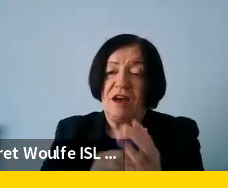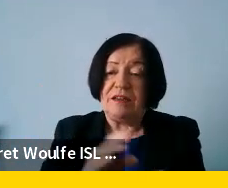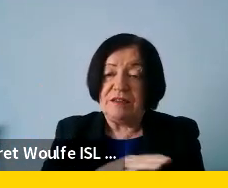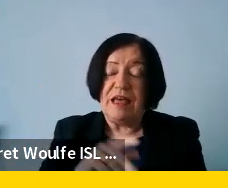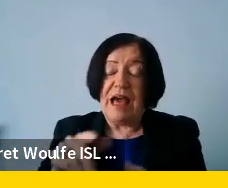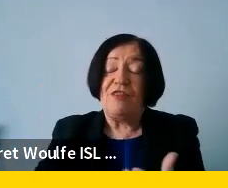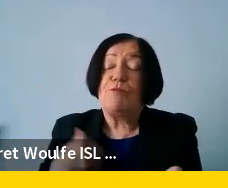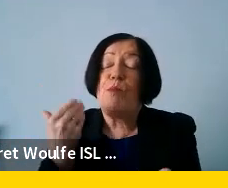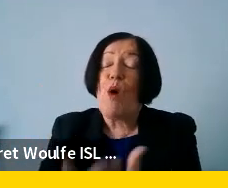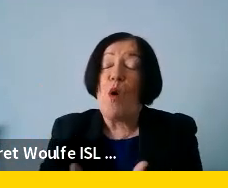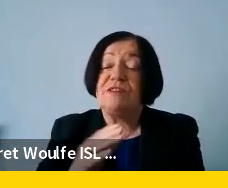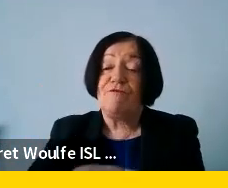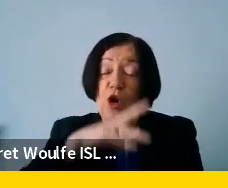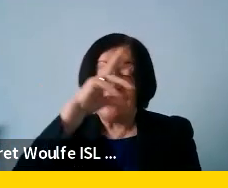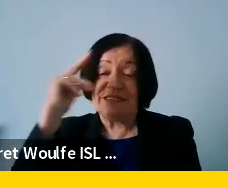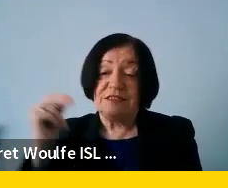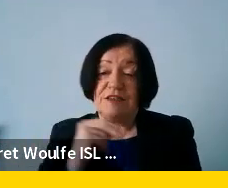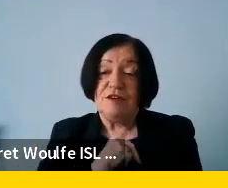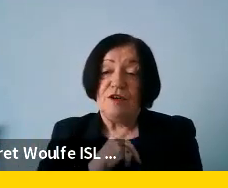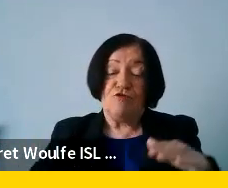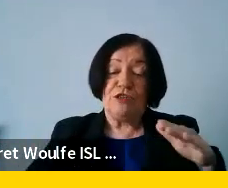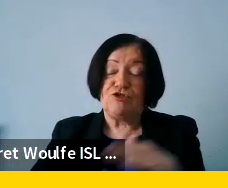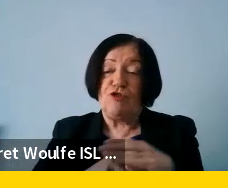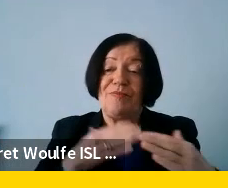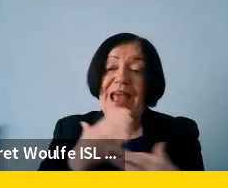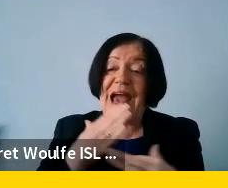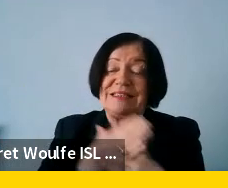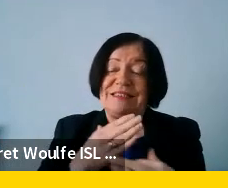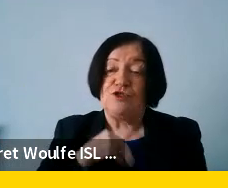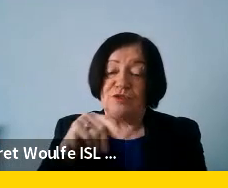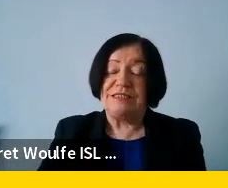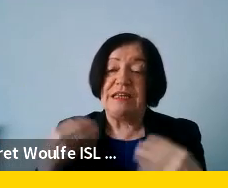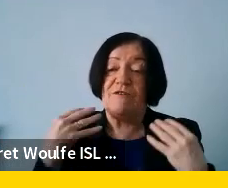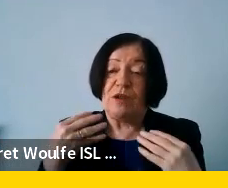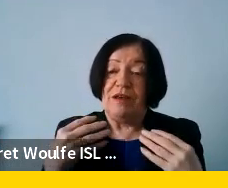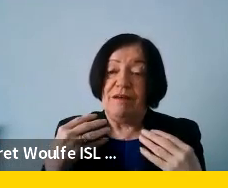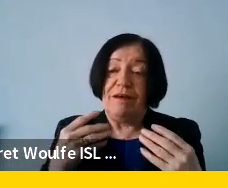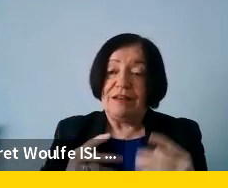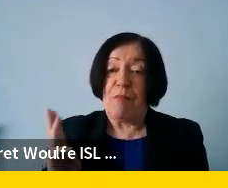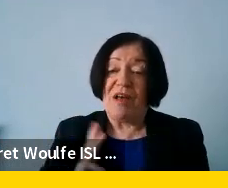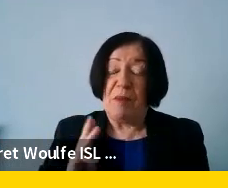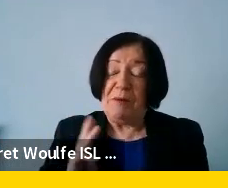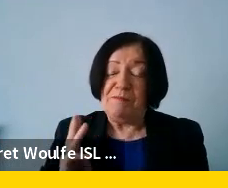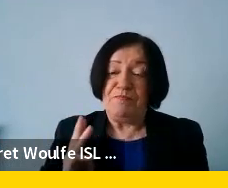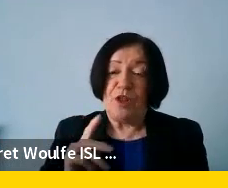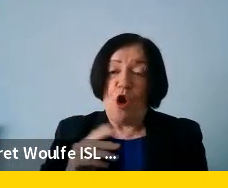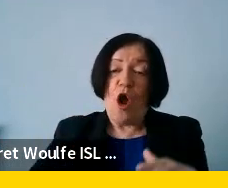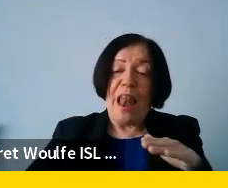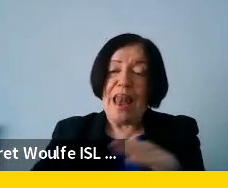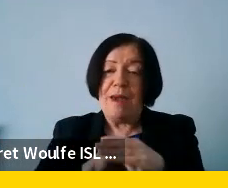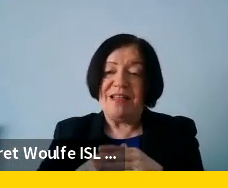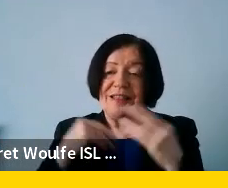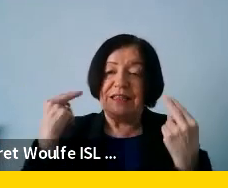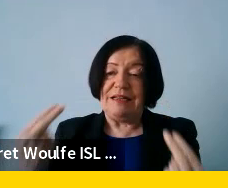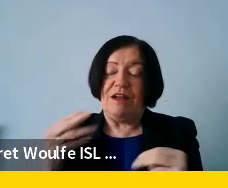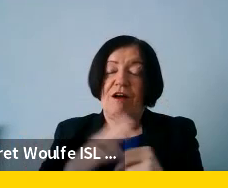proposal here is, for example, to restrict the access to this information as much as possible, or limit the requirement